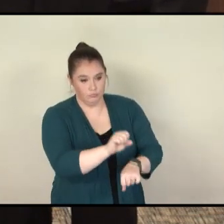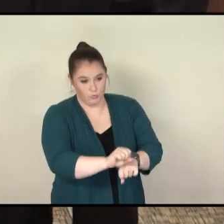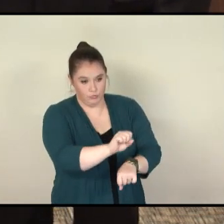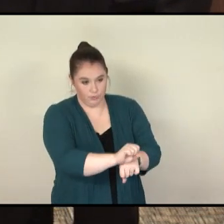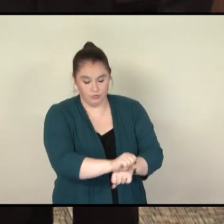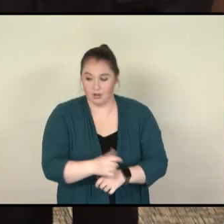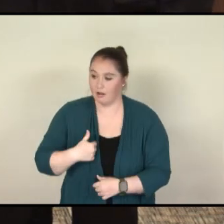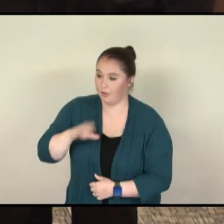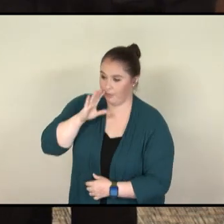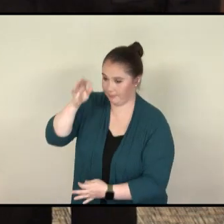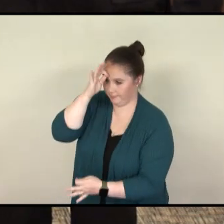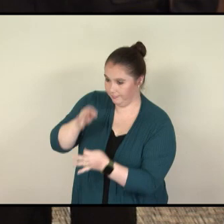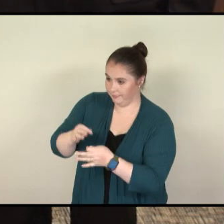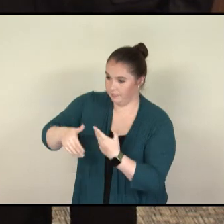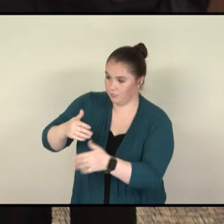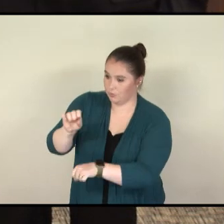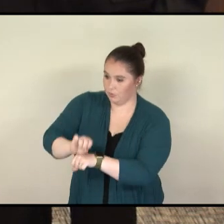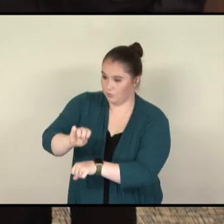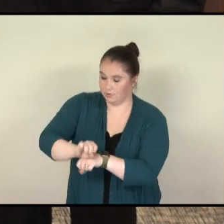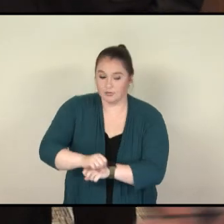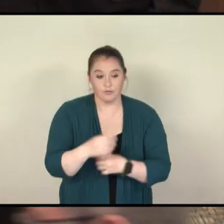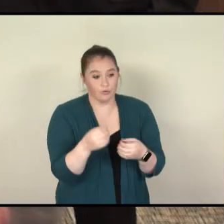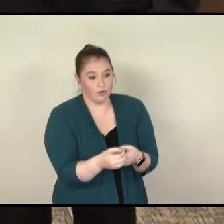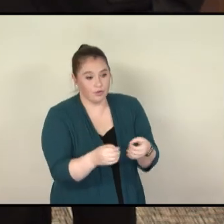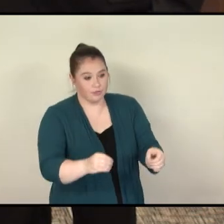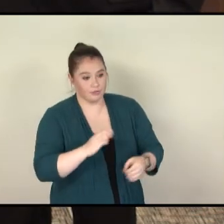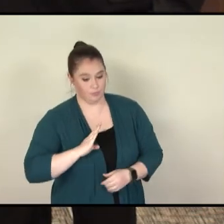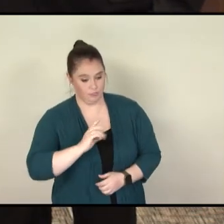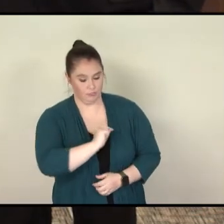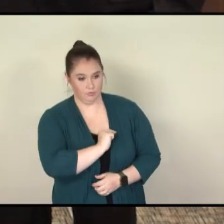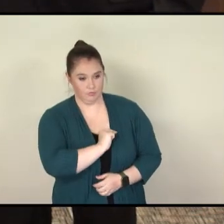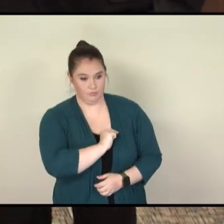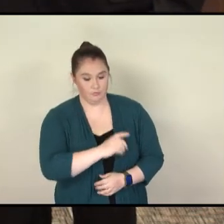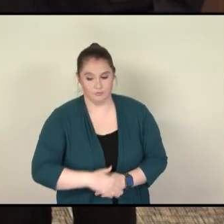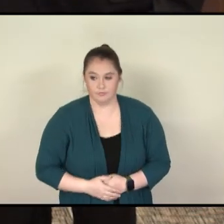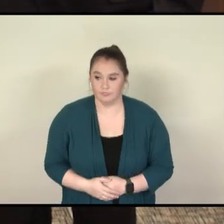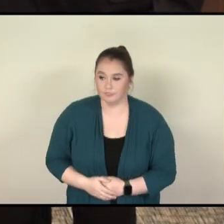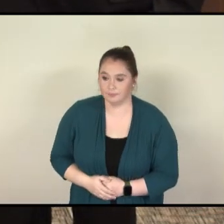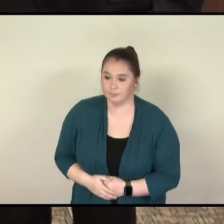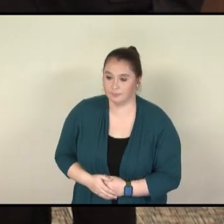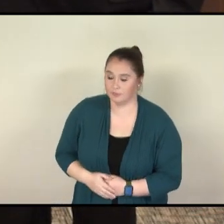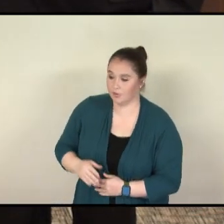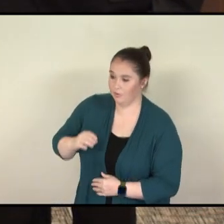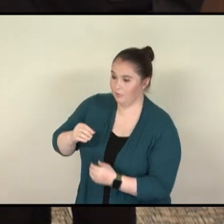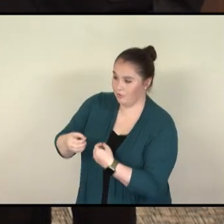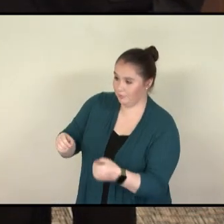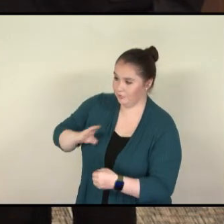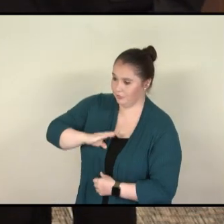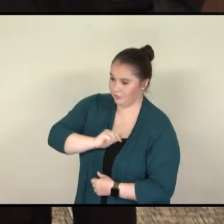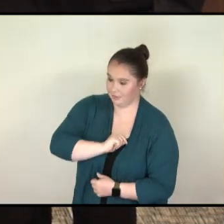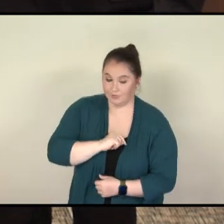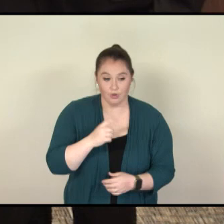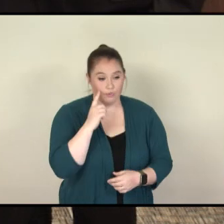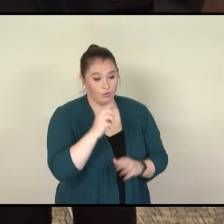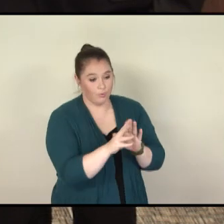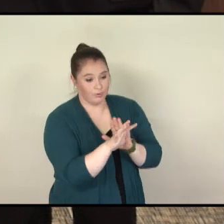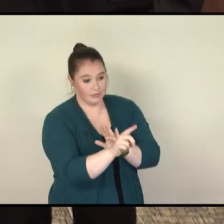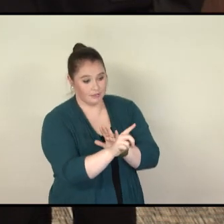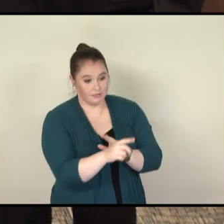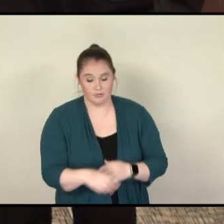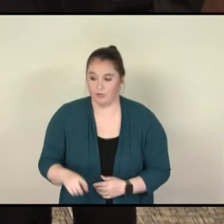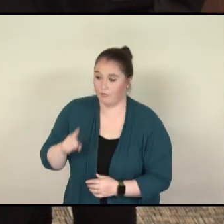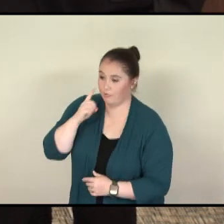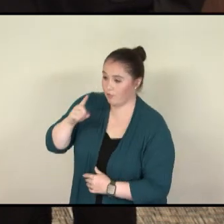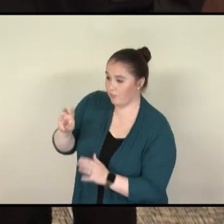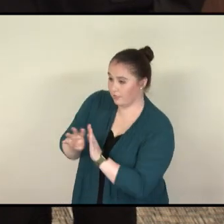faithfully execute the duties of the Office of Trustees of the Office of Trustees of the Waco Independent School District